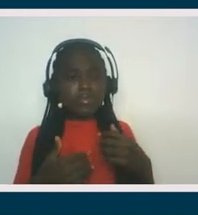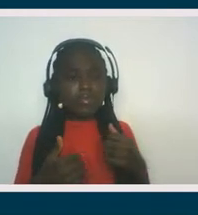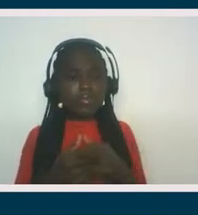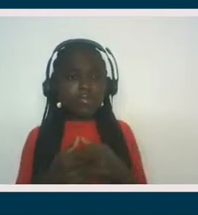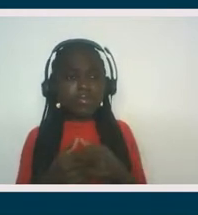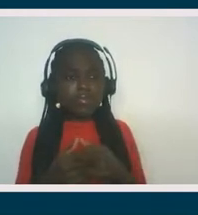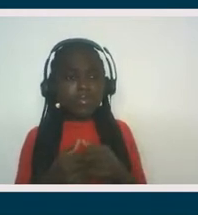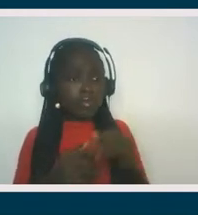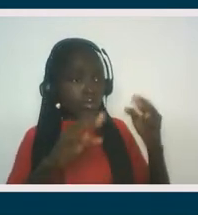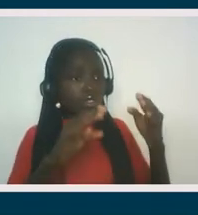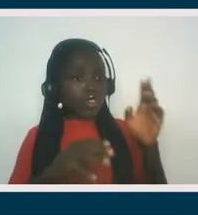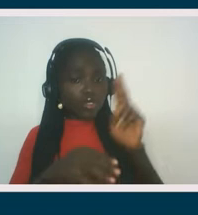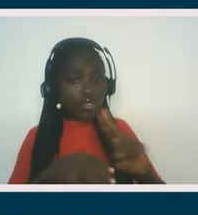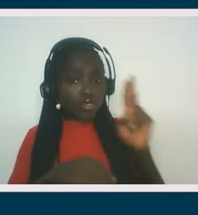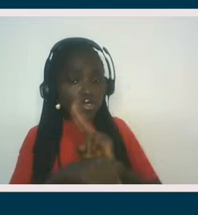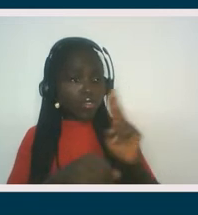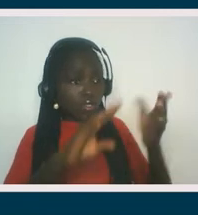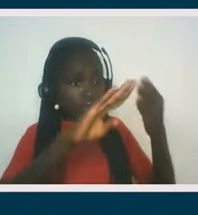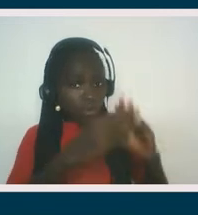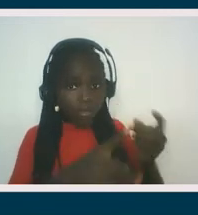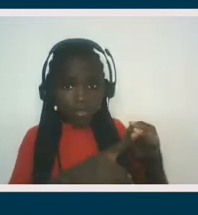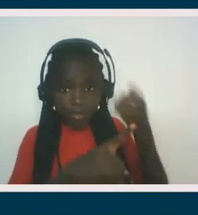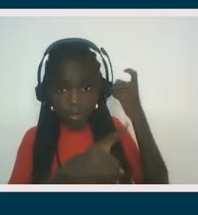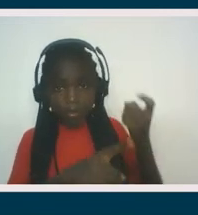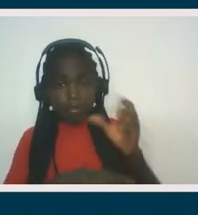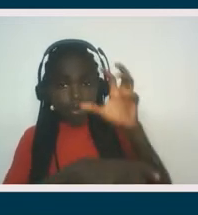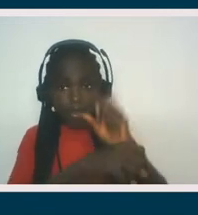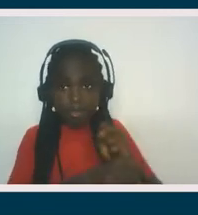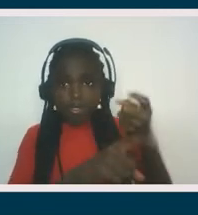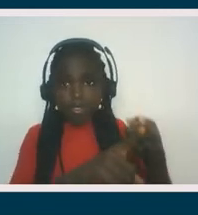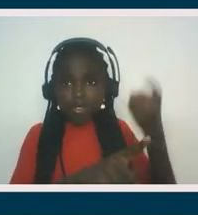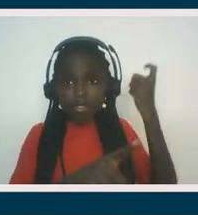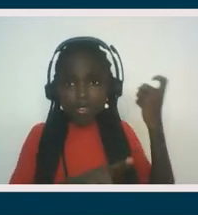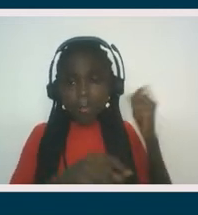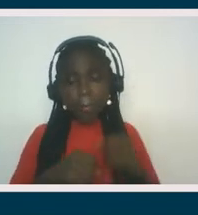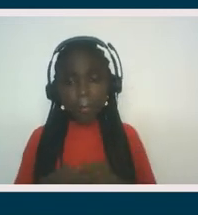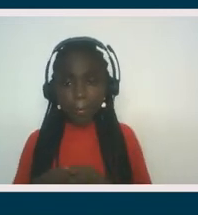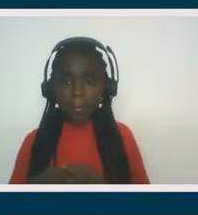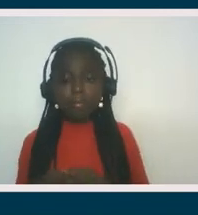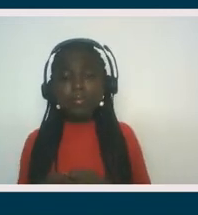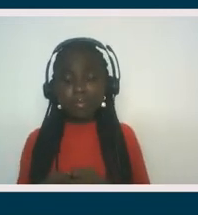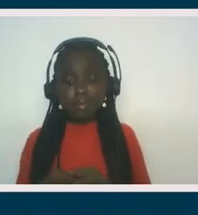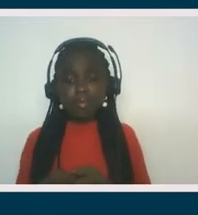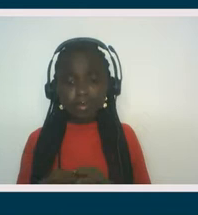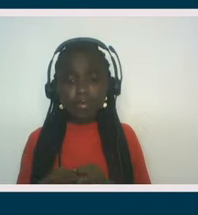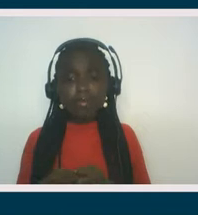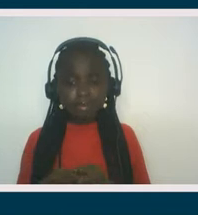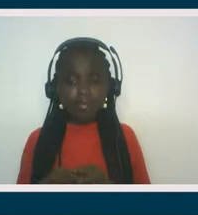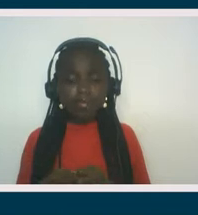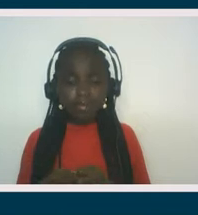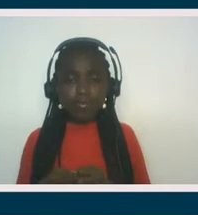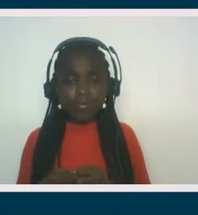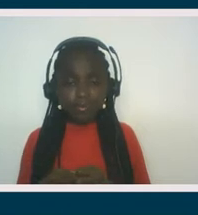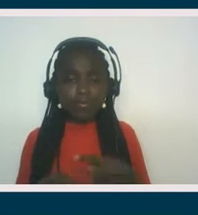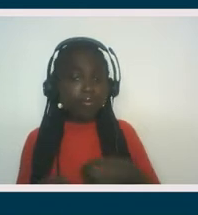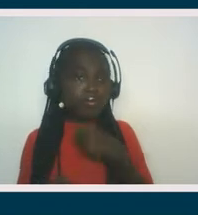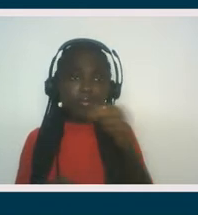our communities, views that come from our culture, um, you know, belief systems that come from our culture, but are definitely not Christian, definitely not,